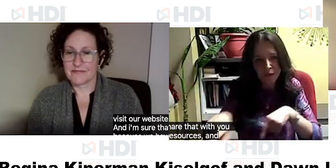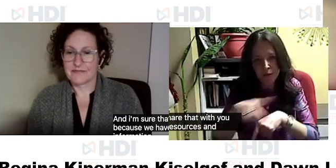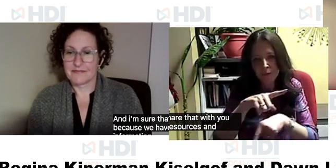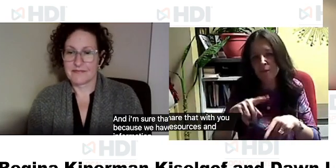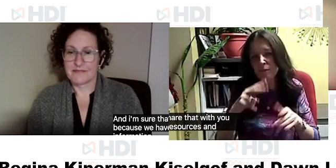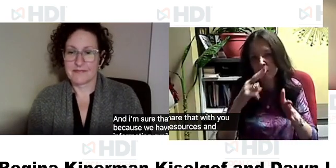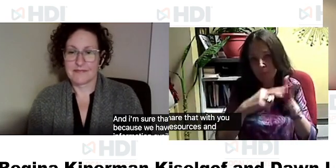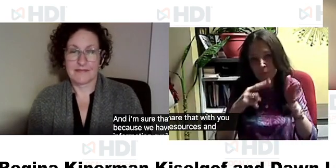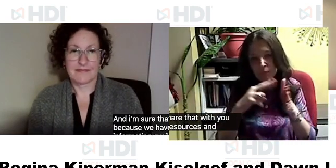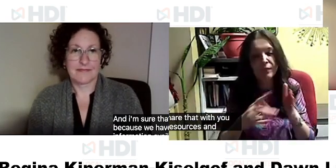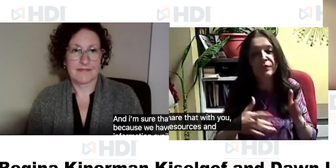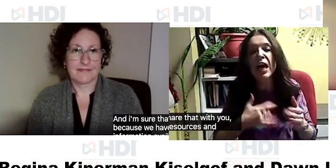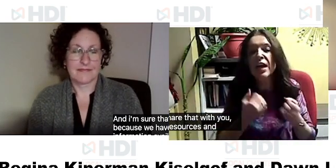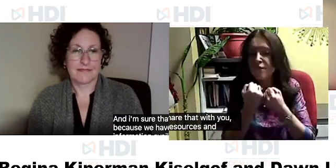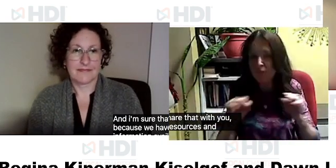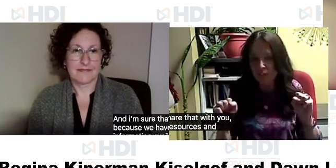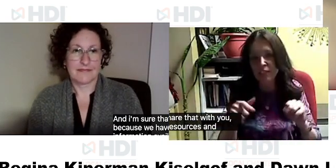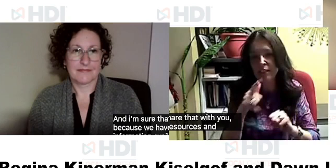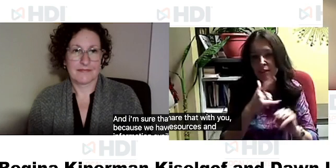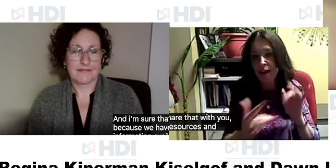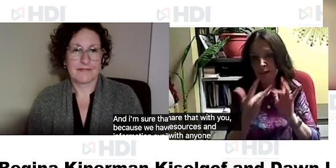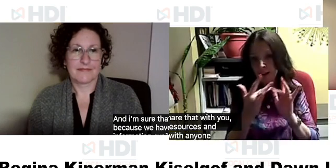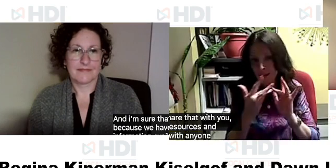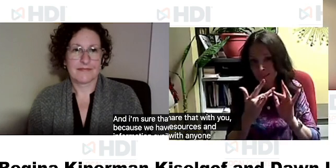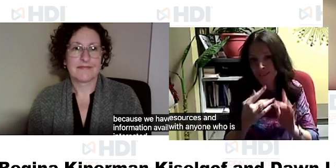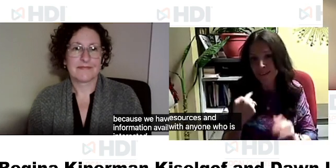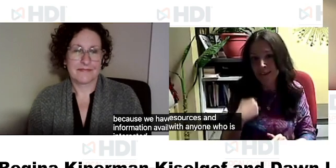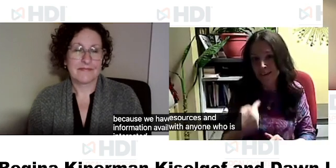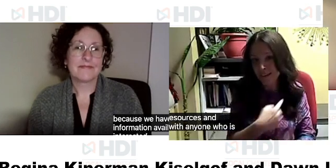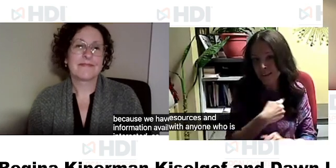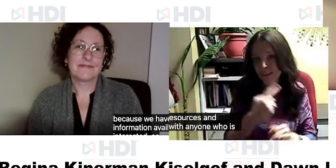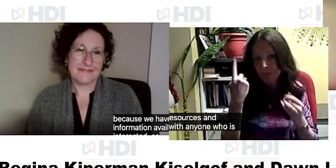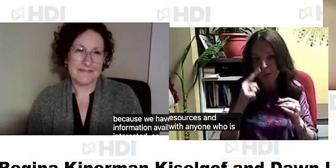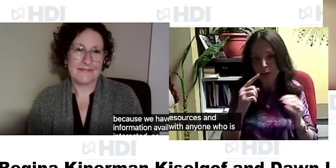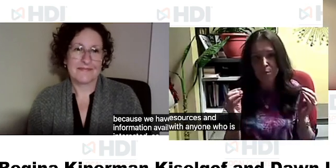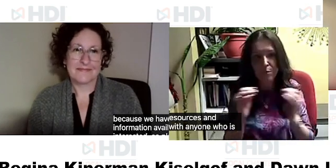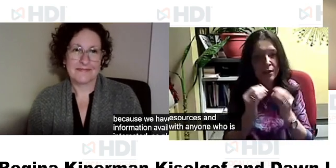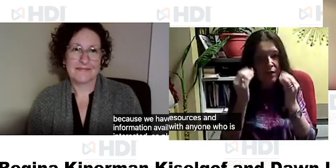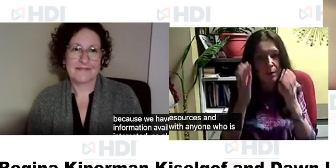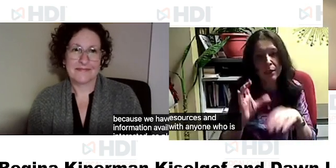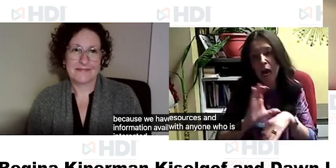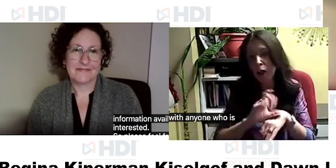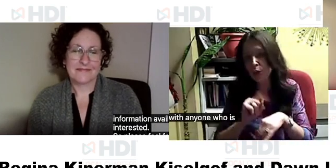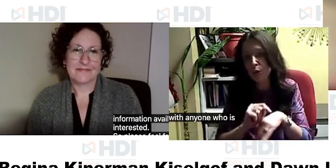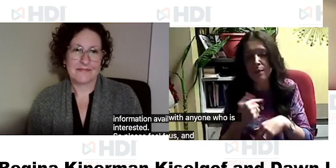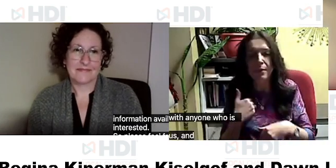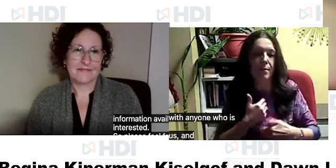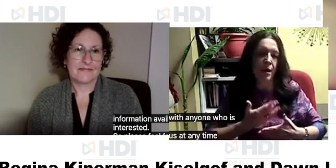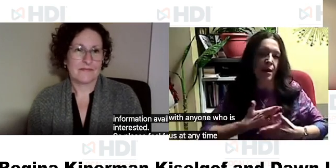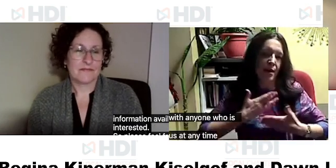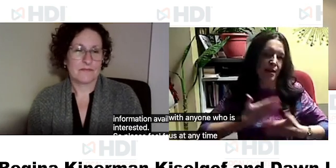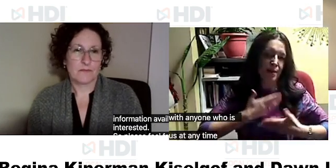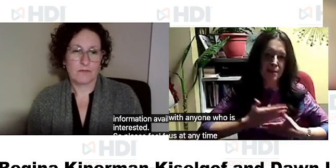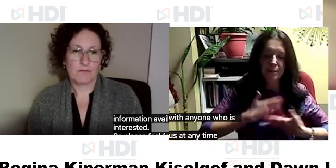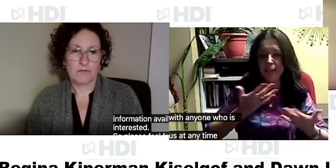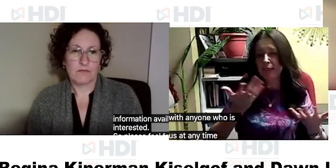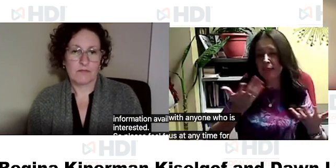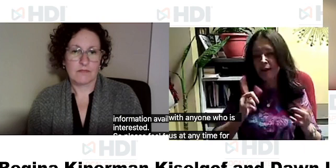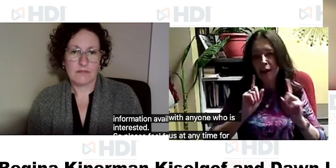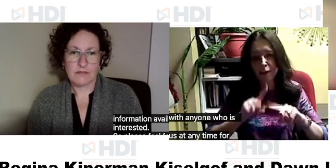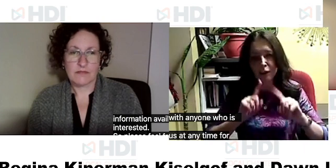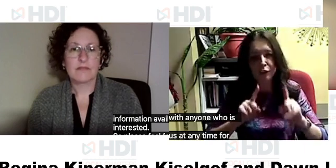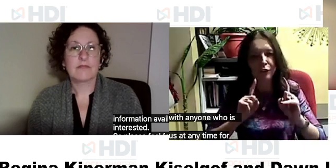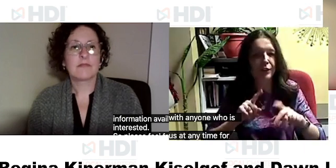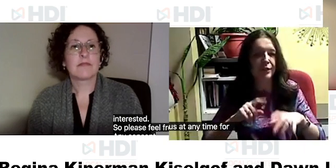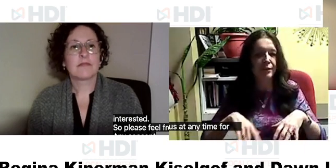available to share with anyone who is interested so please feel free to contact us at any time for um any